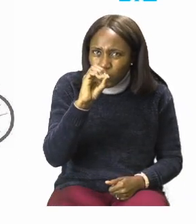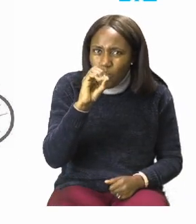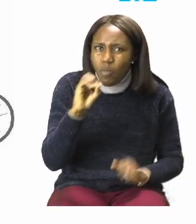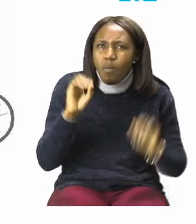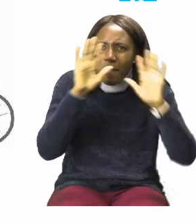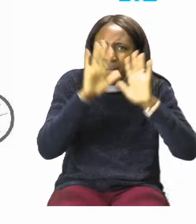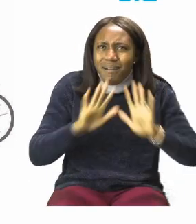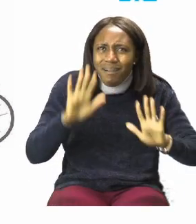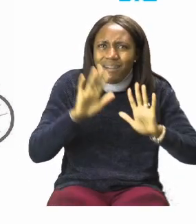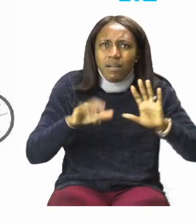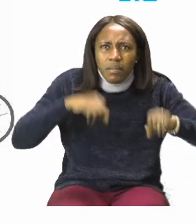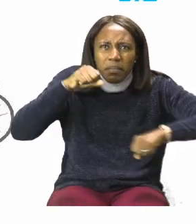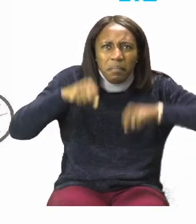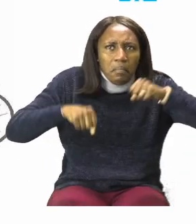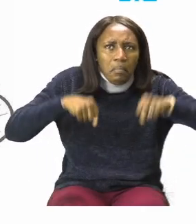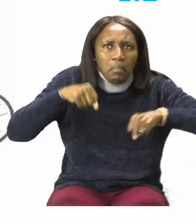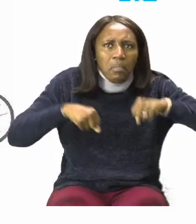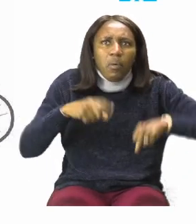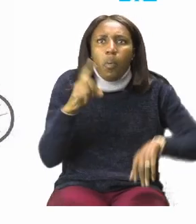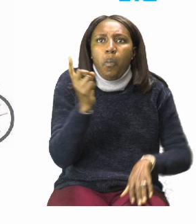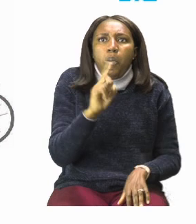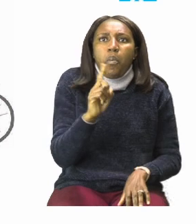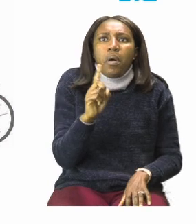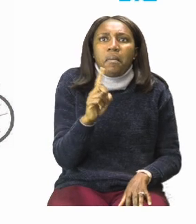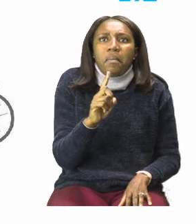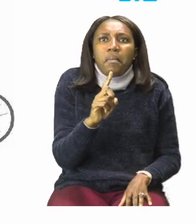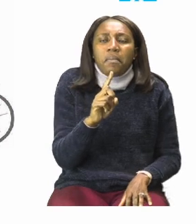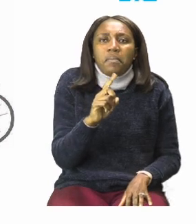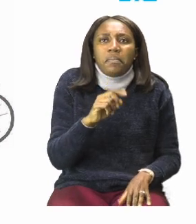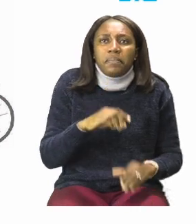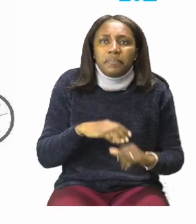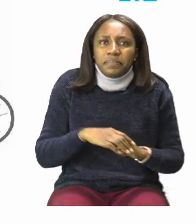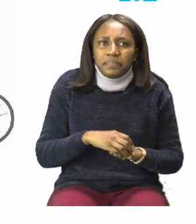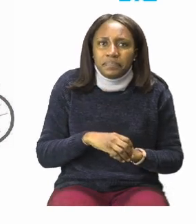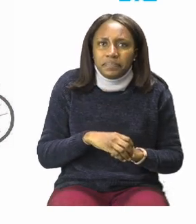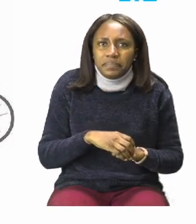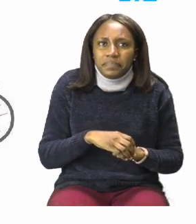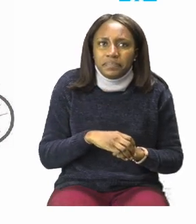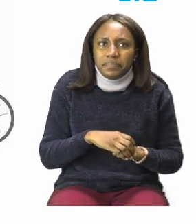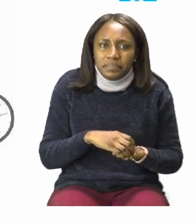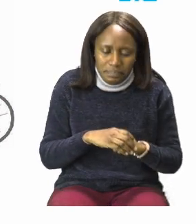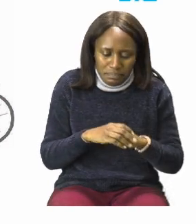What is the colour of Timur's bicycle?